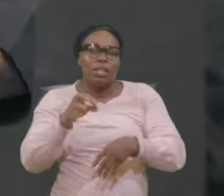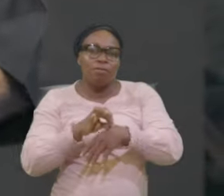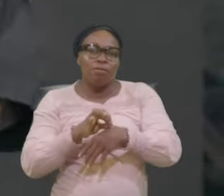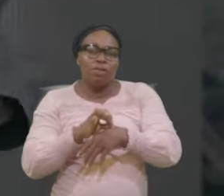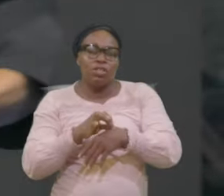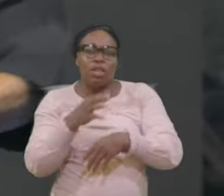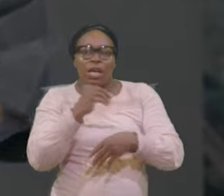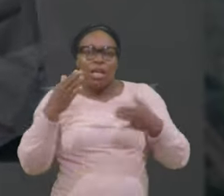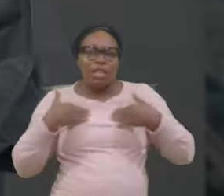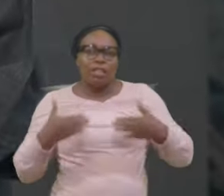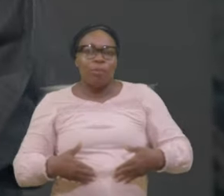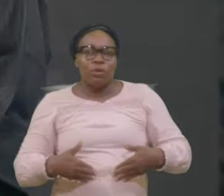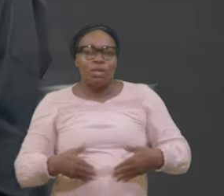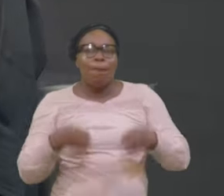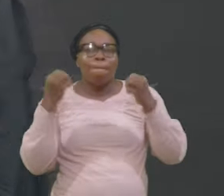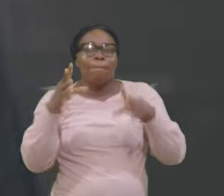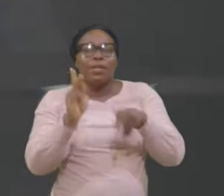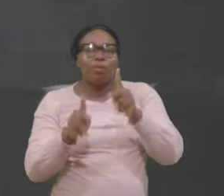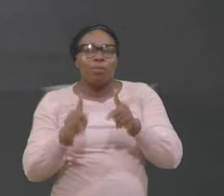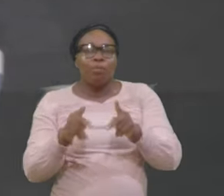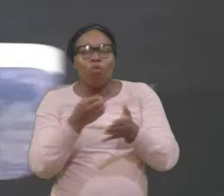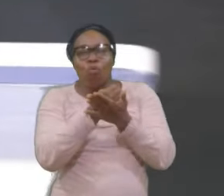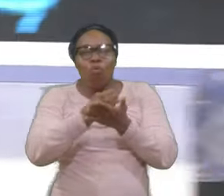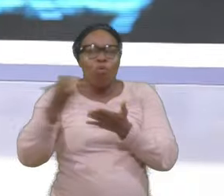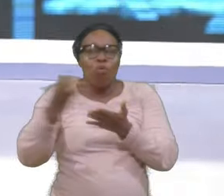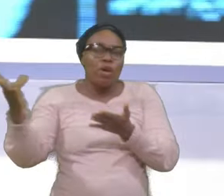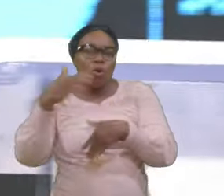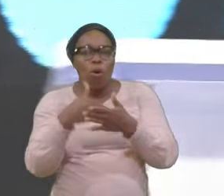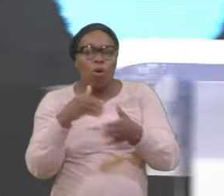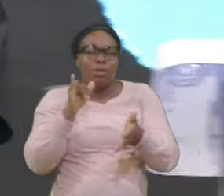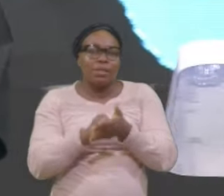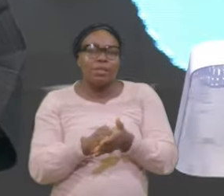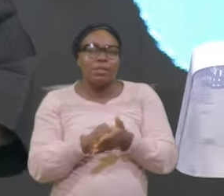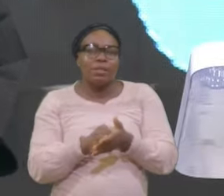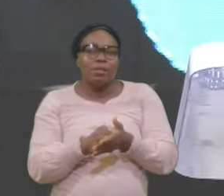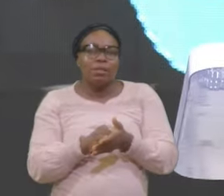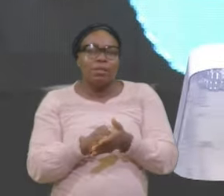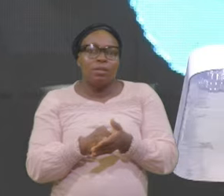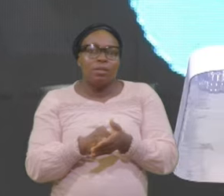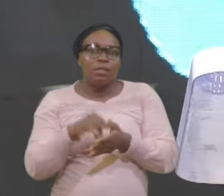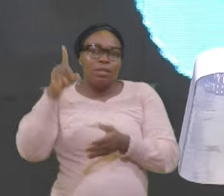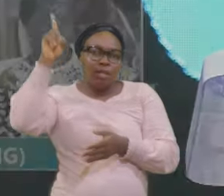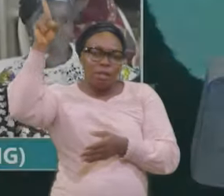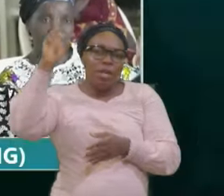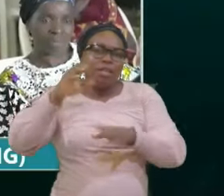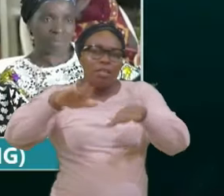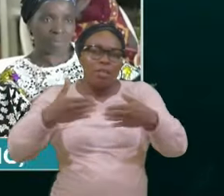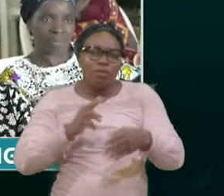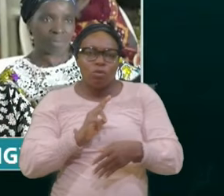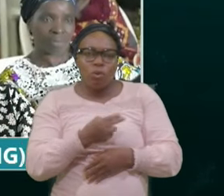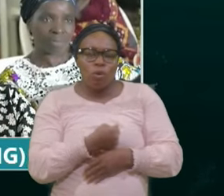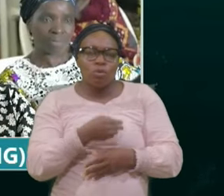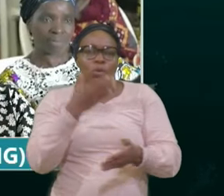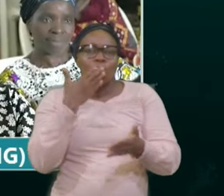people They waste All that He gives Us Good lungs To breathe By smoking